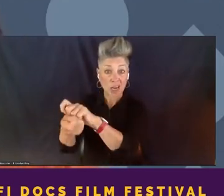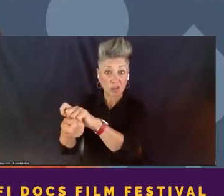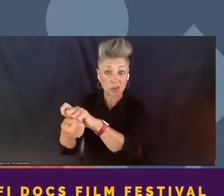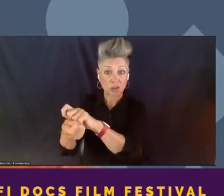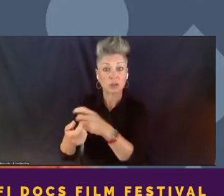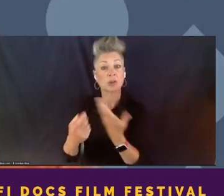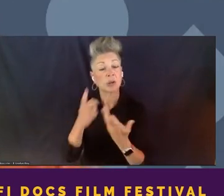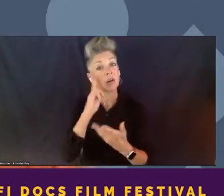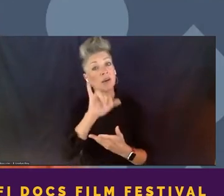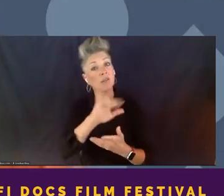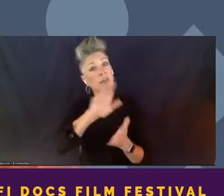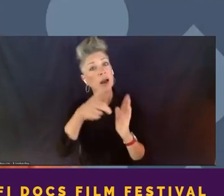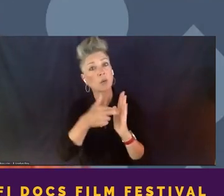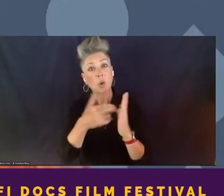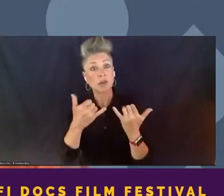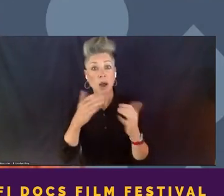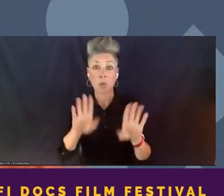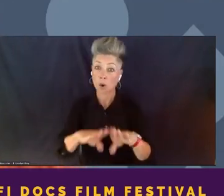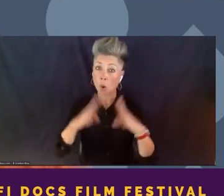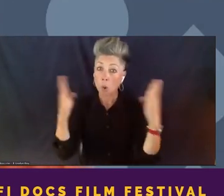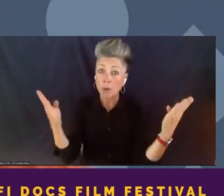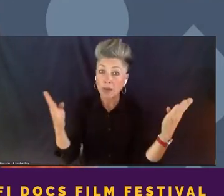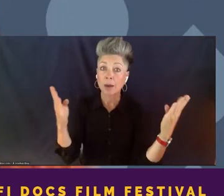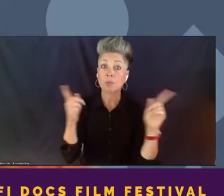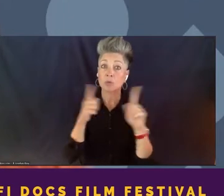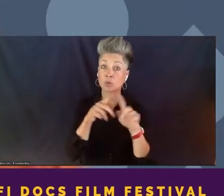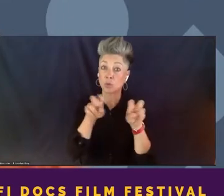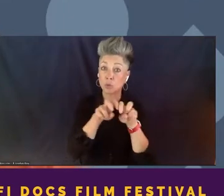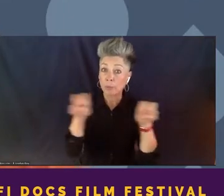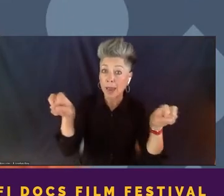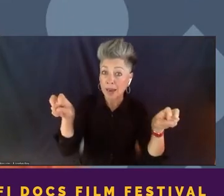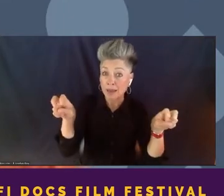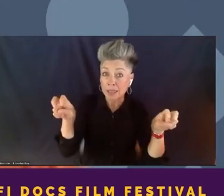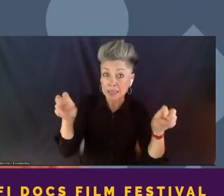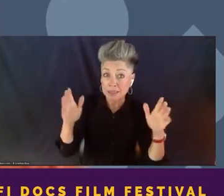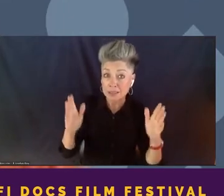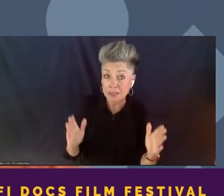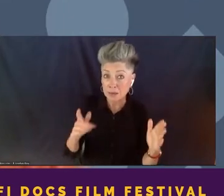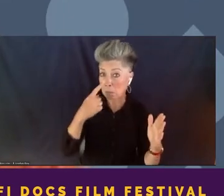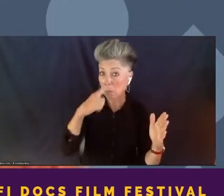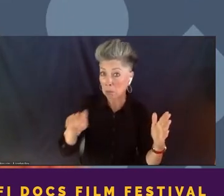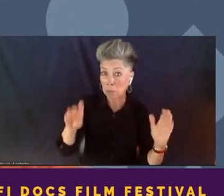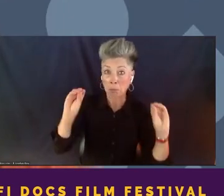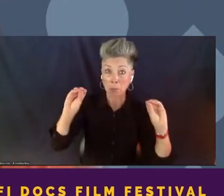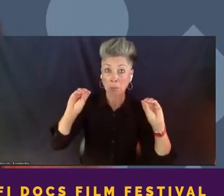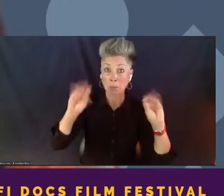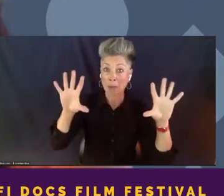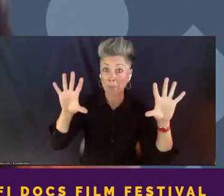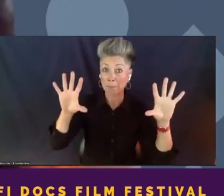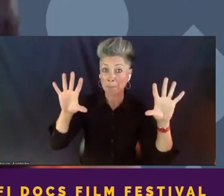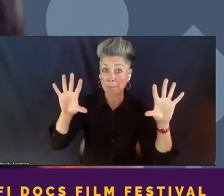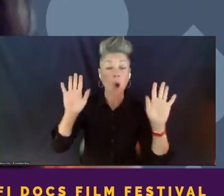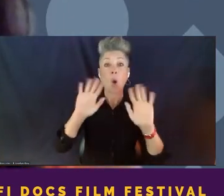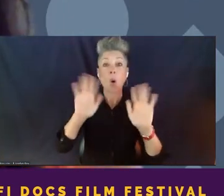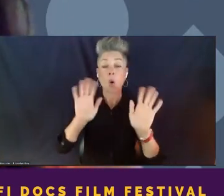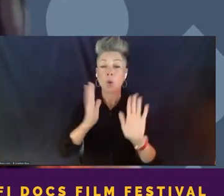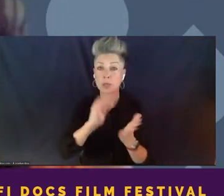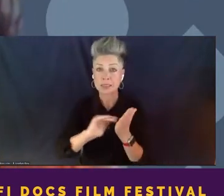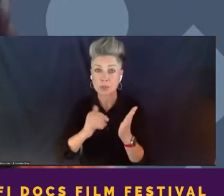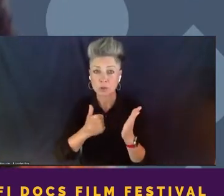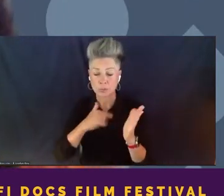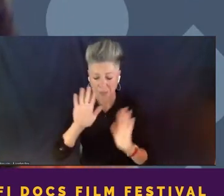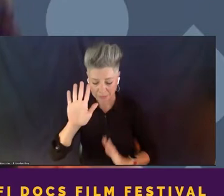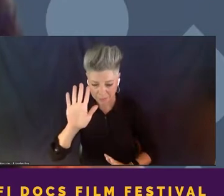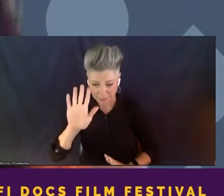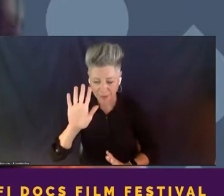really open it up to everyone. I'm going to ask everyone if you would take your cameras off and join me here. Oh, excuse me. Actually, before we do that,